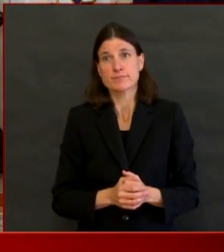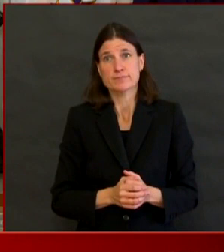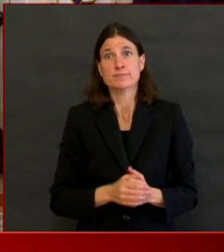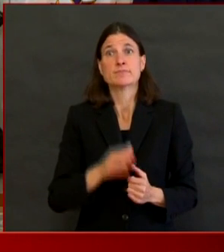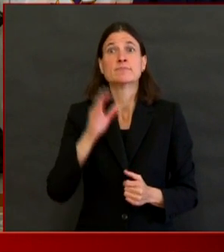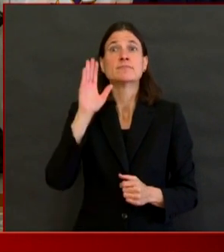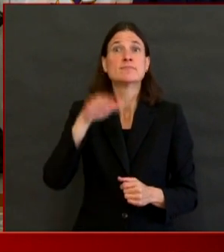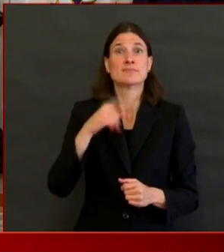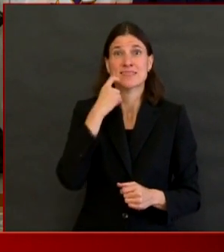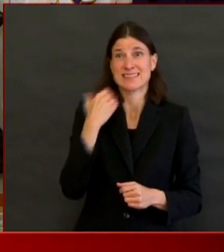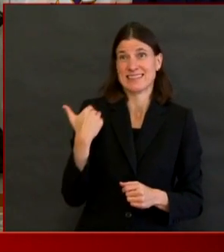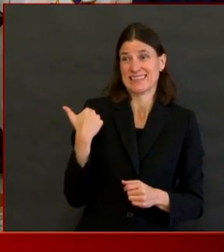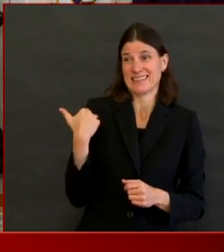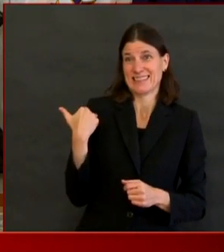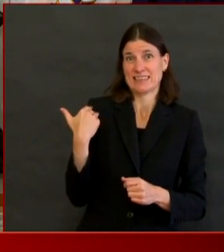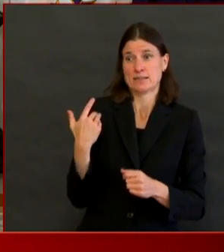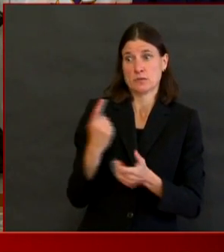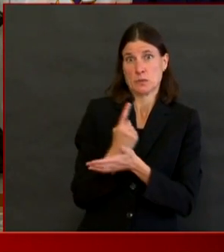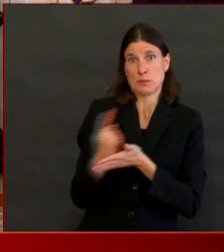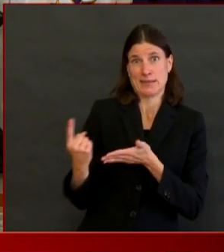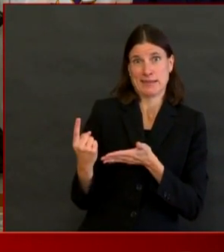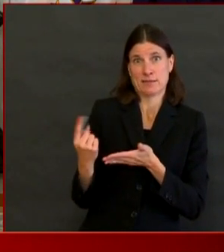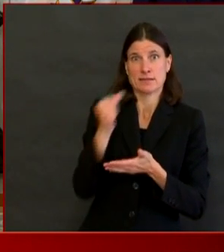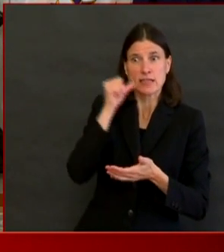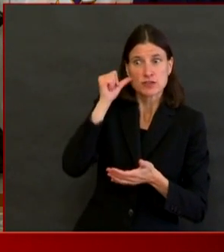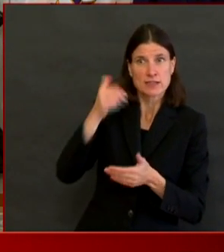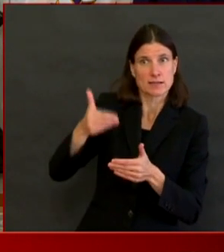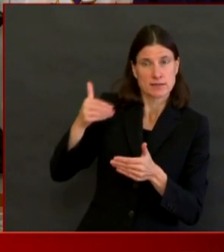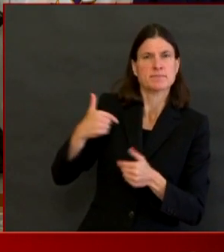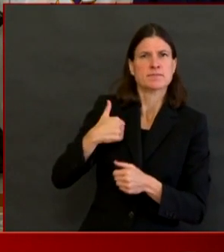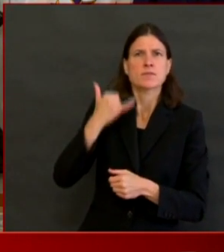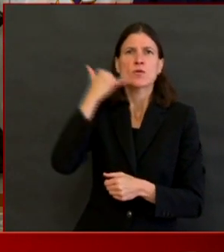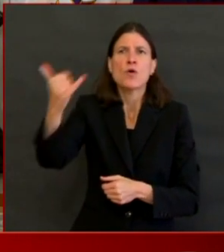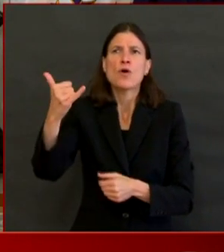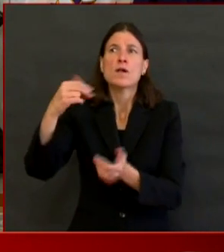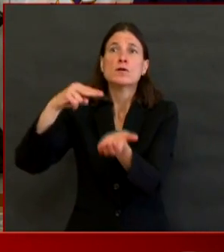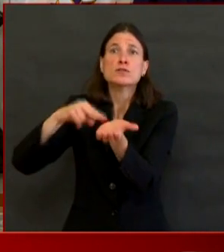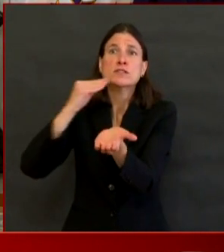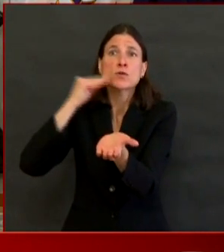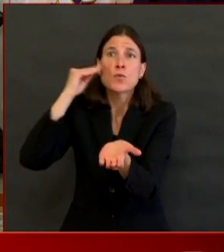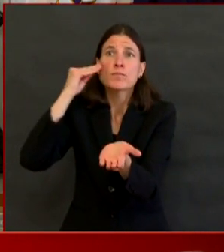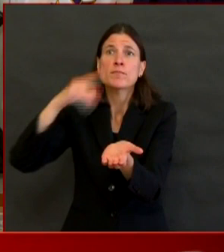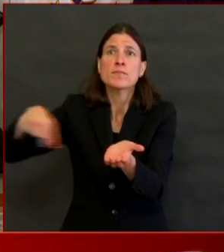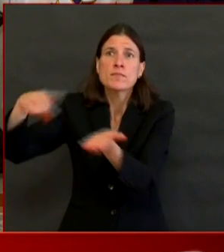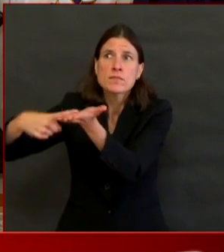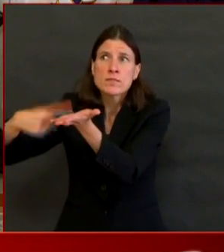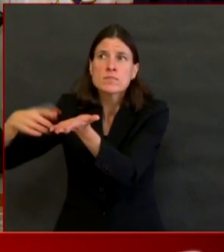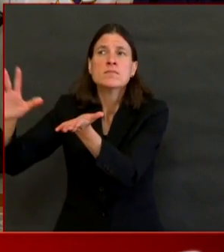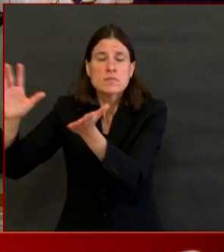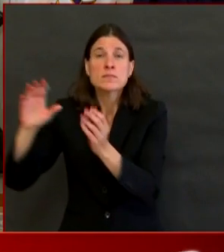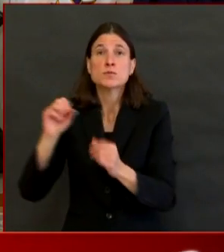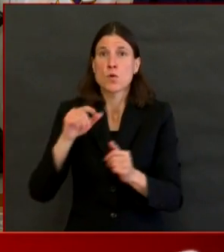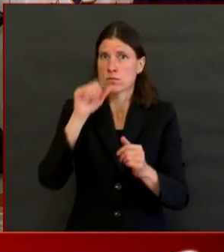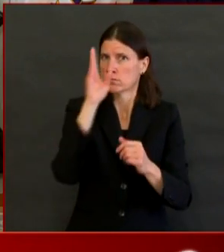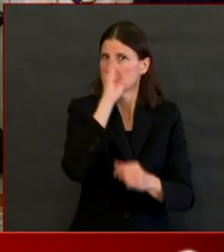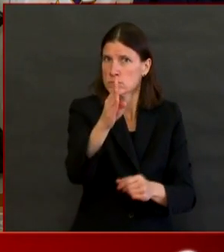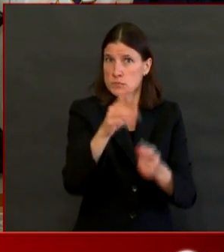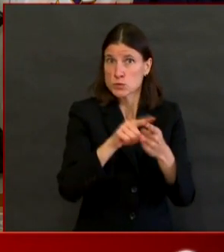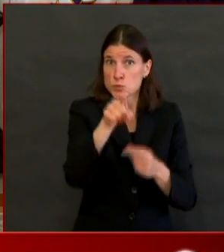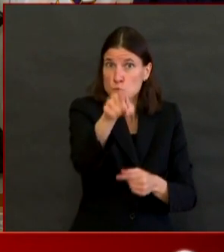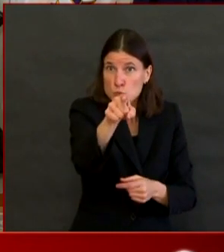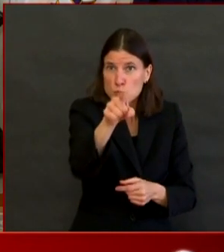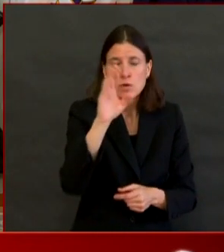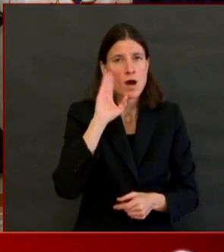again reiterate the absolute directive to not allow any visitors to their